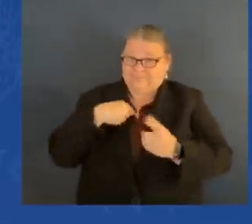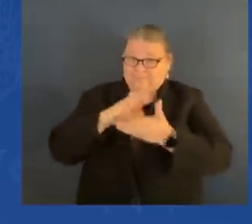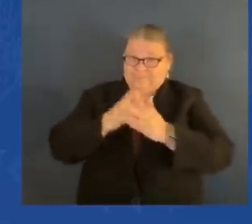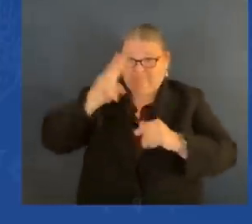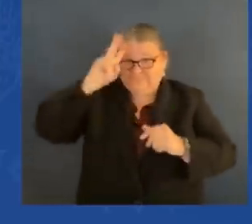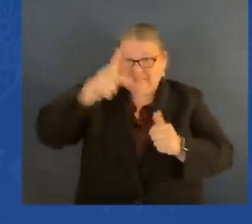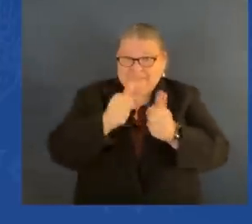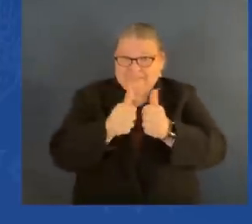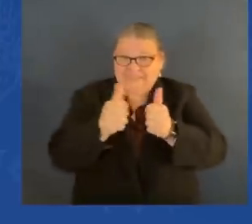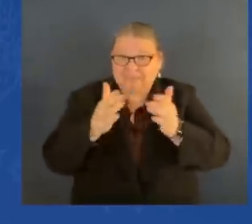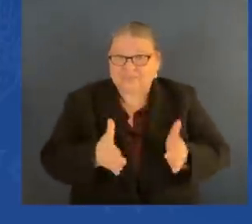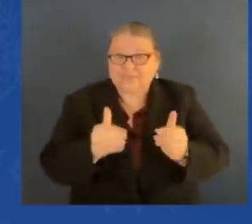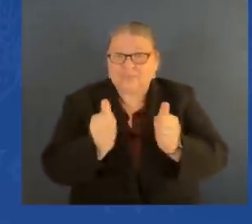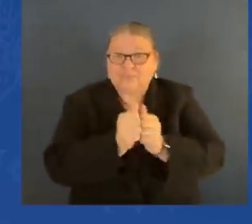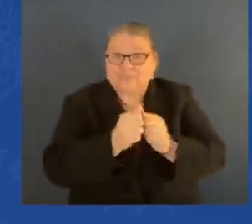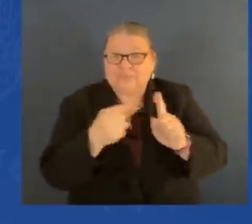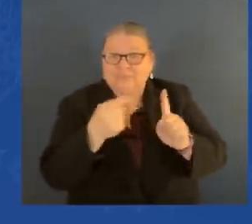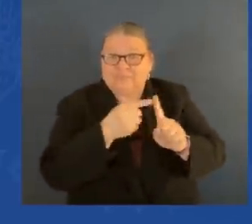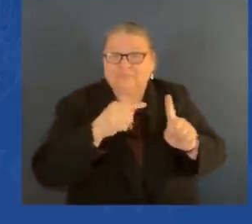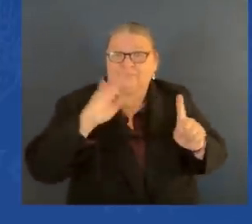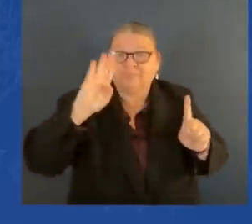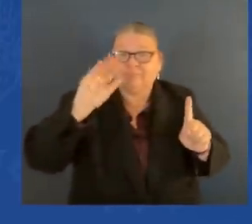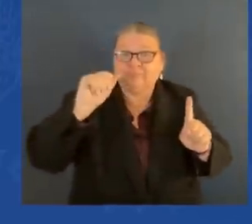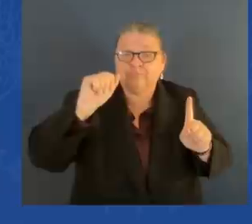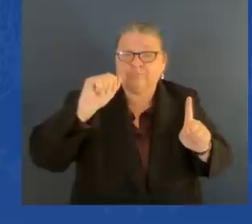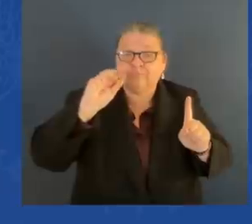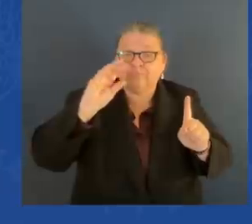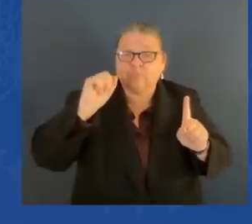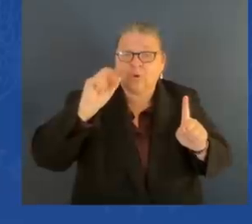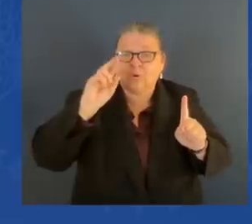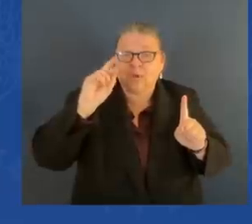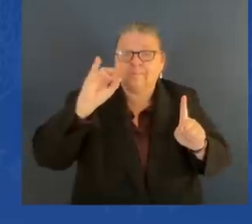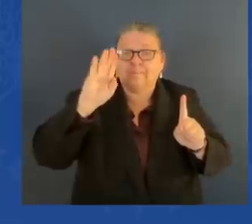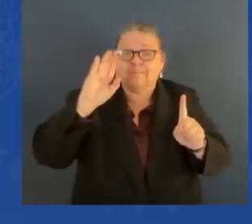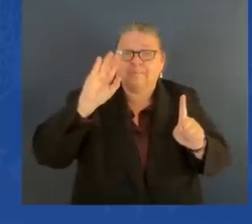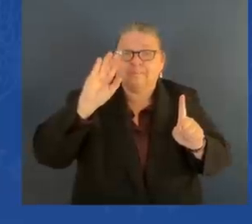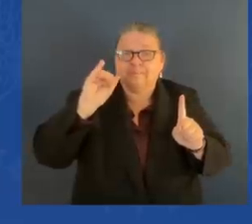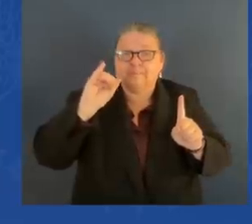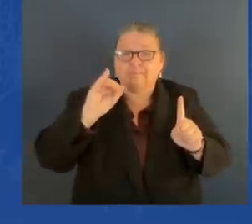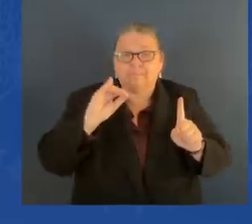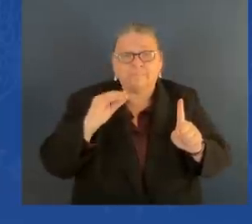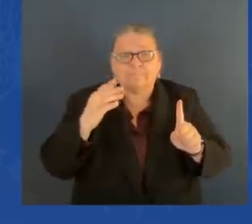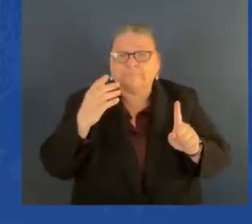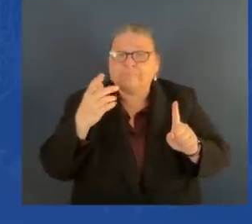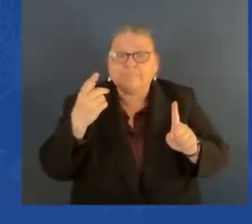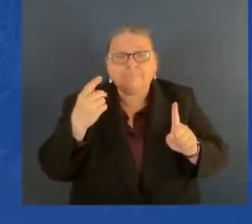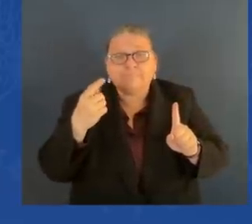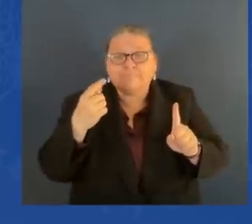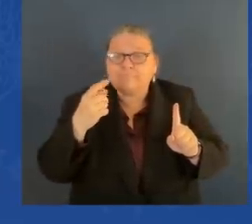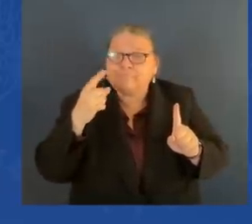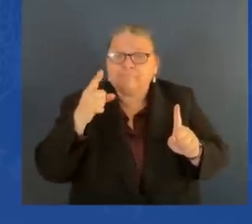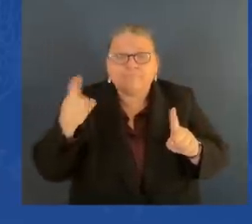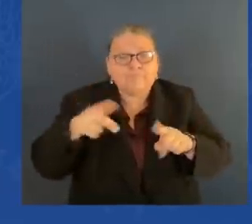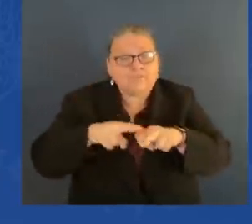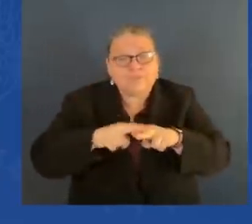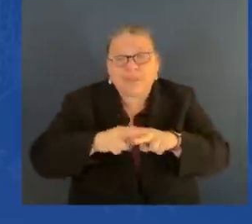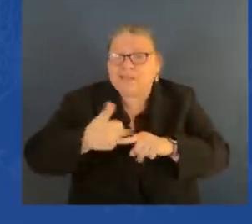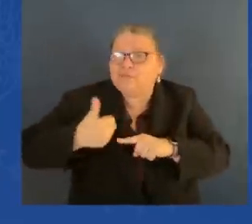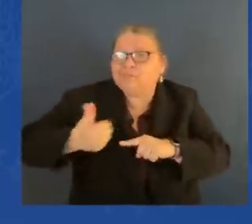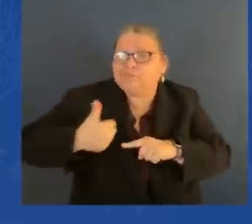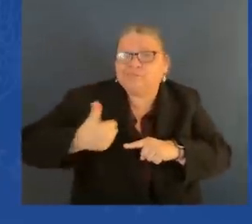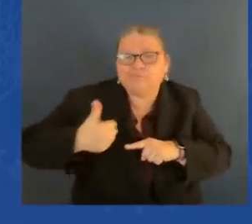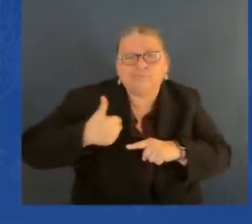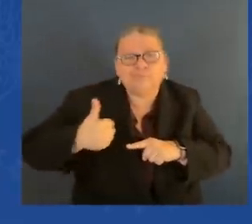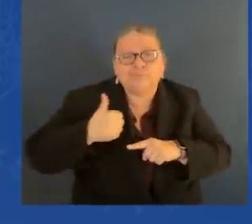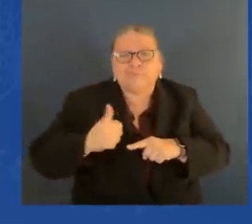home. I commuted every day. They later told me over a million, two hundred thousand miles on Amtrak, they should name a station or something after